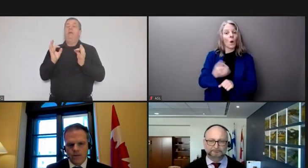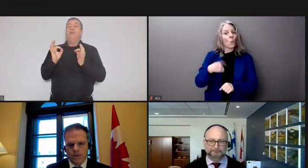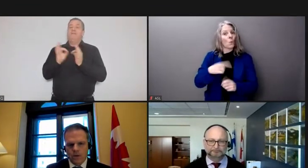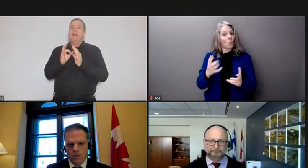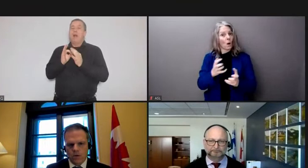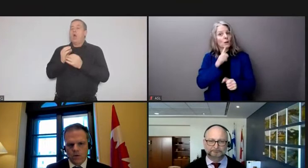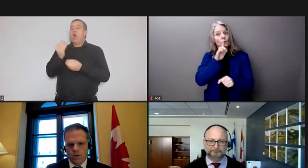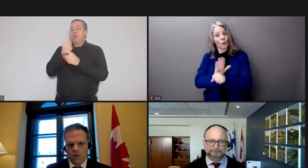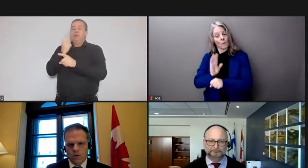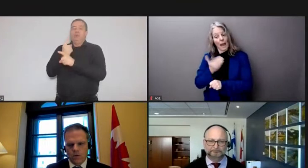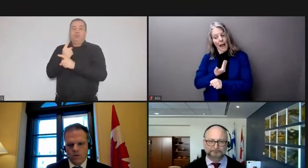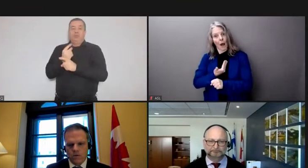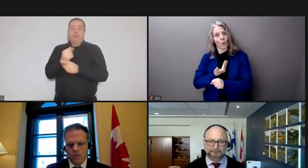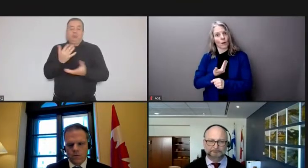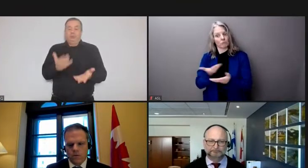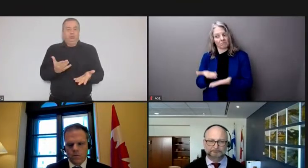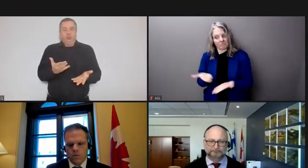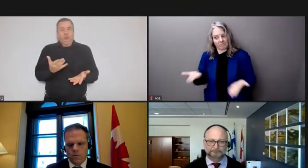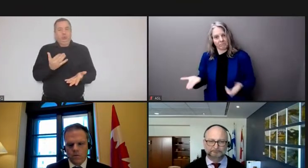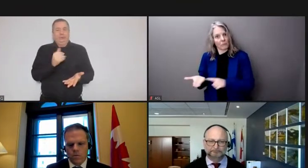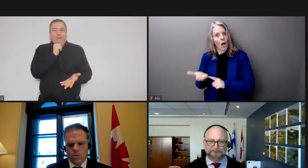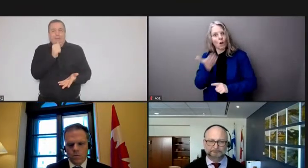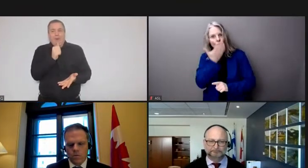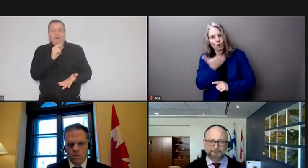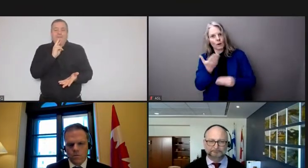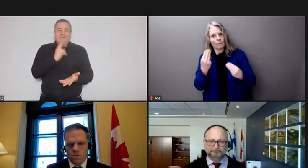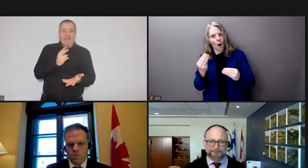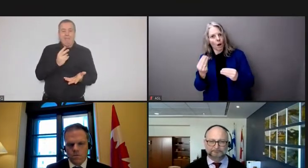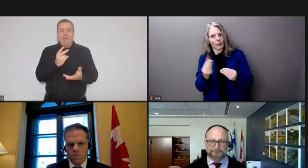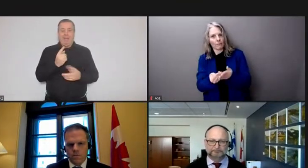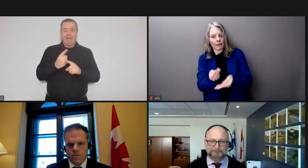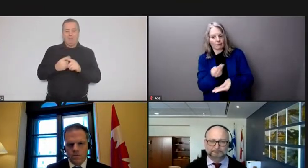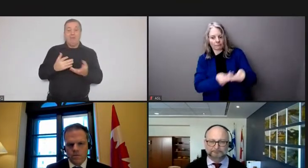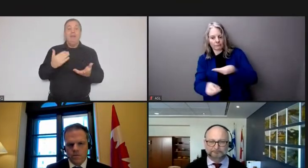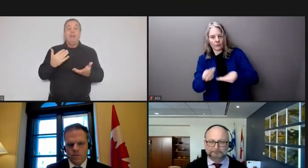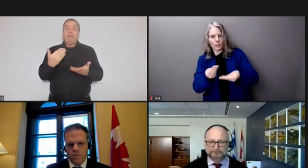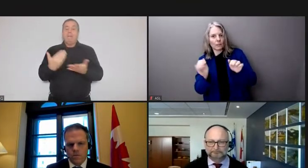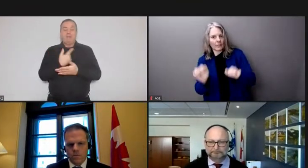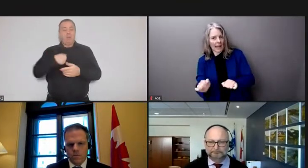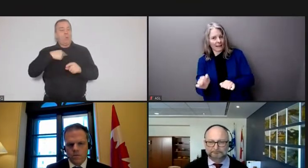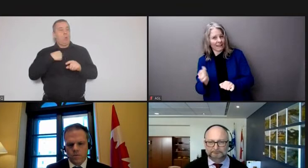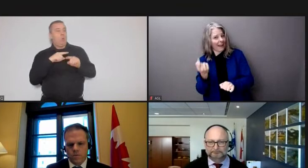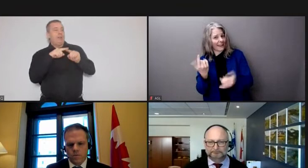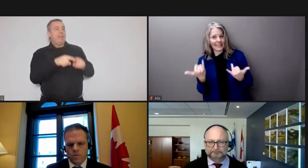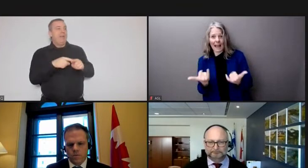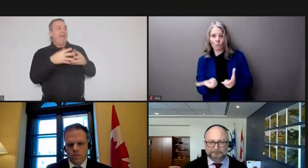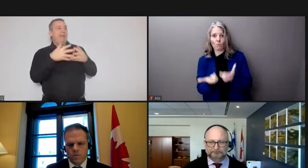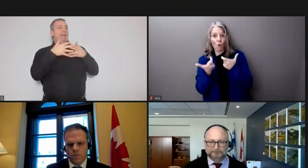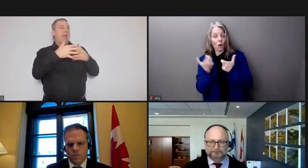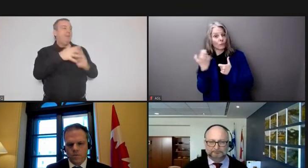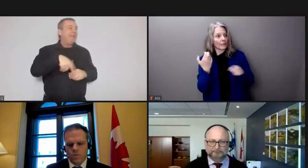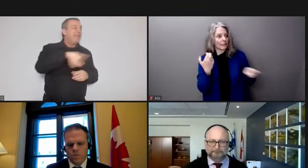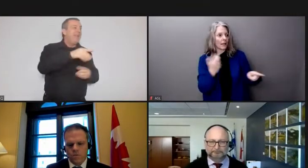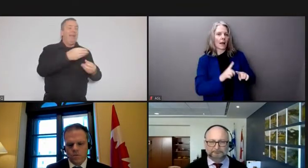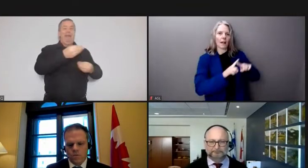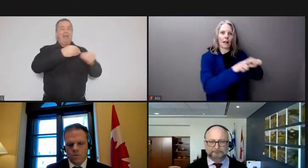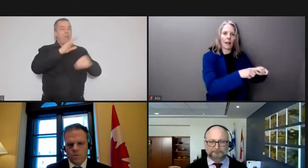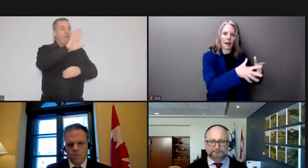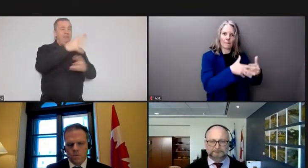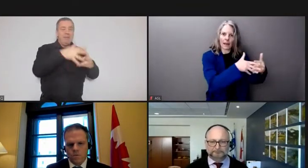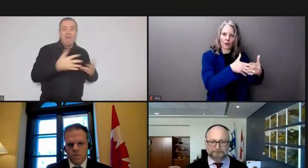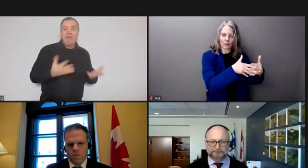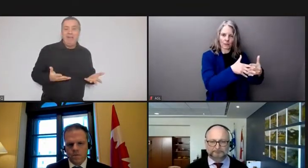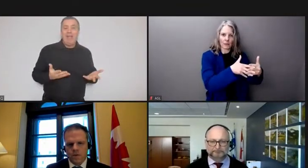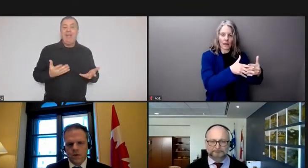today while we are dependent on the united states for market access getting our resources directly